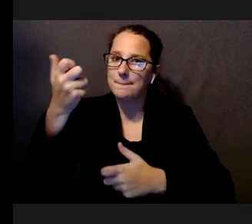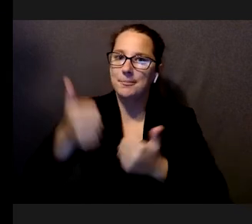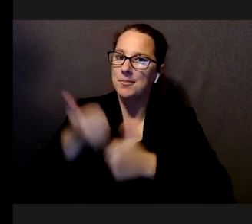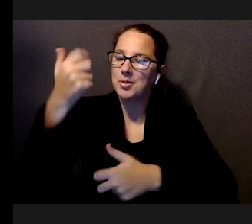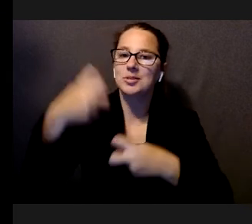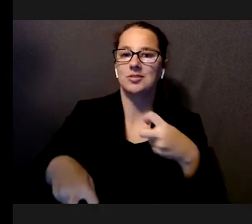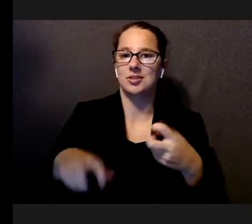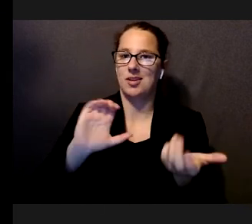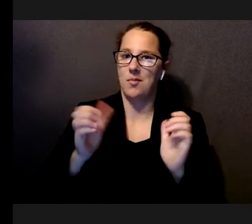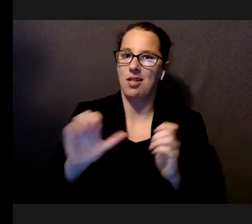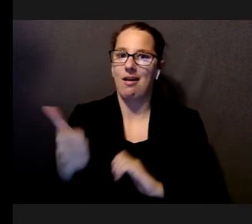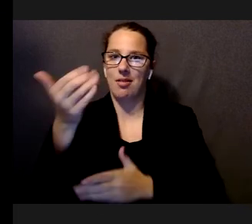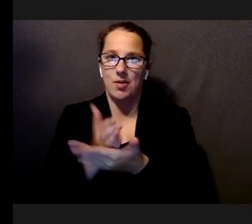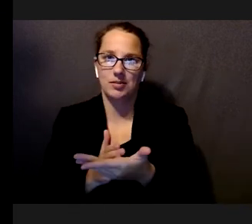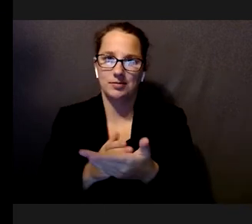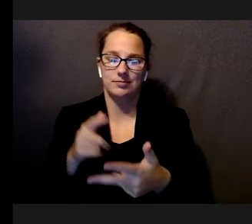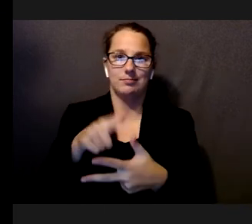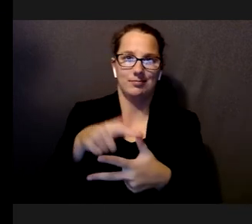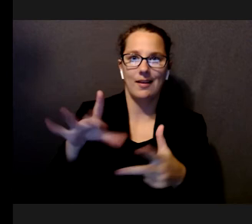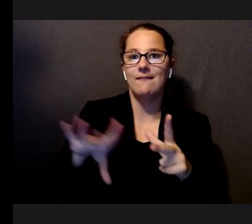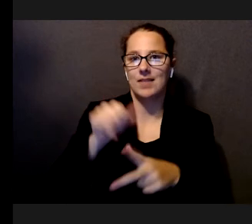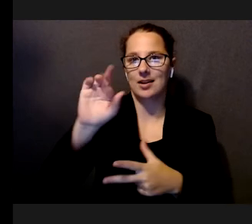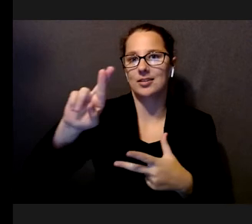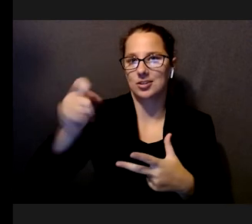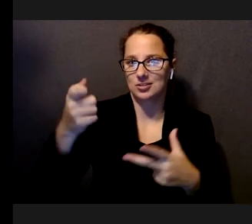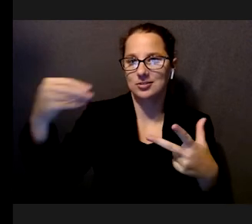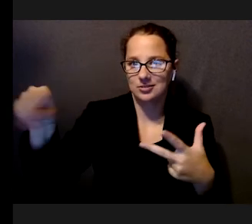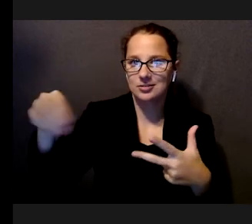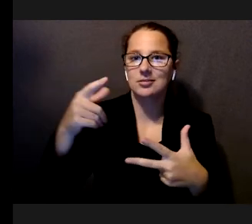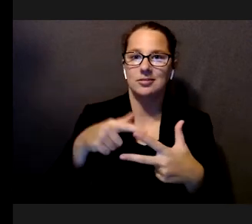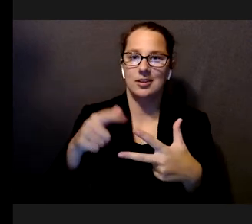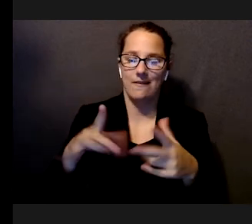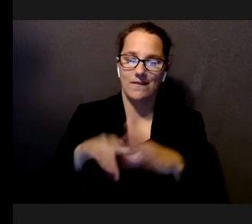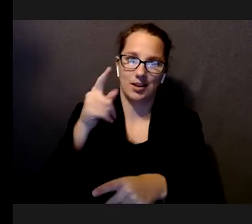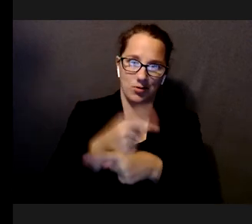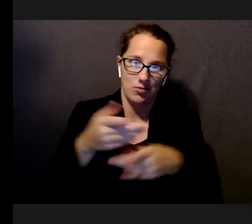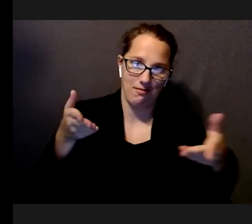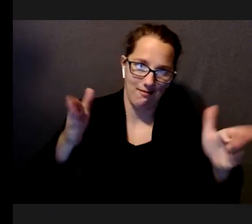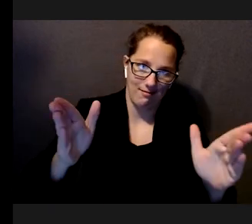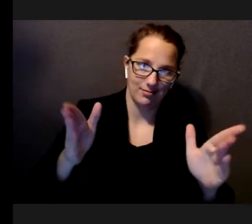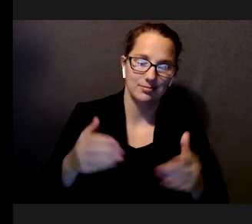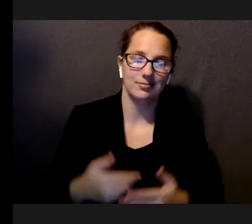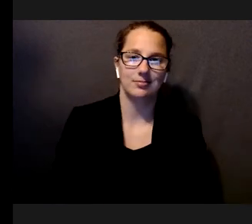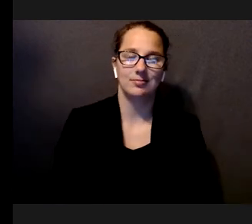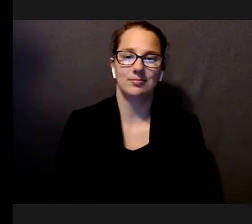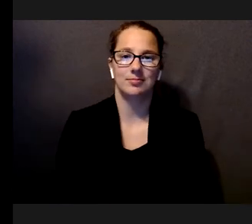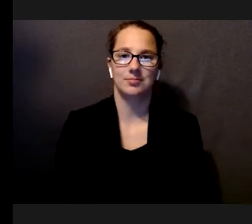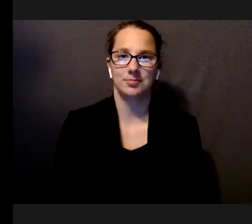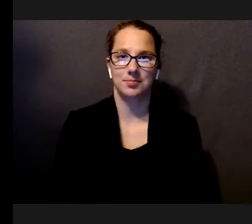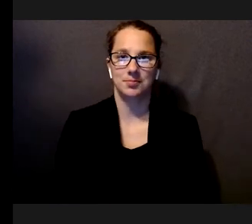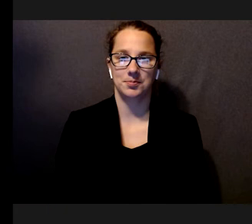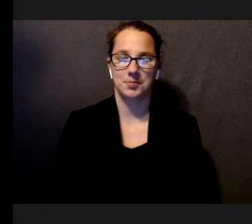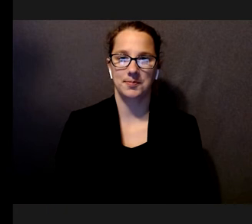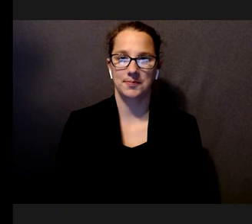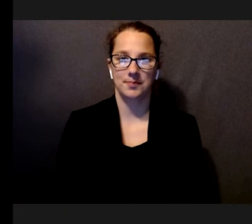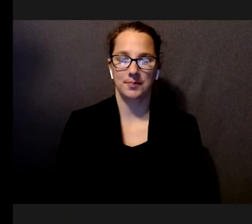all of the other subtasks within this larger task. So, it was more difficult than navigating to the store